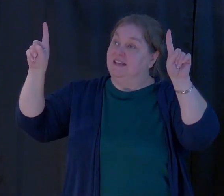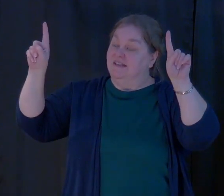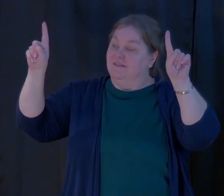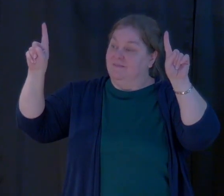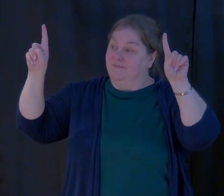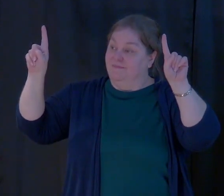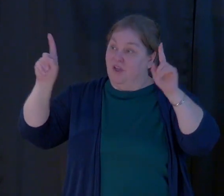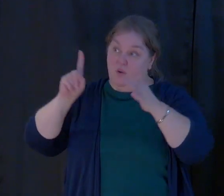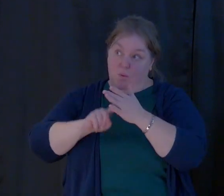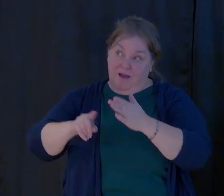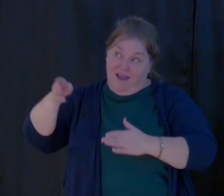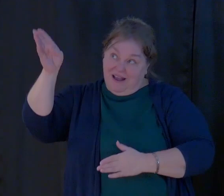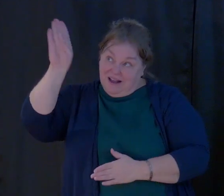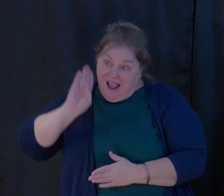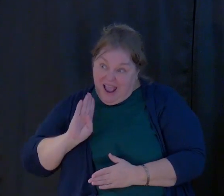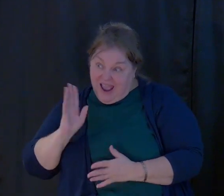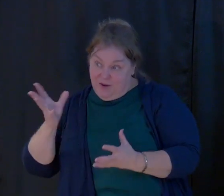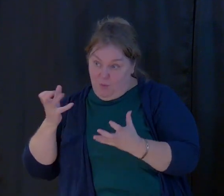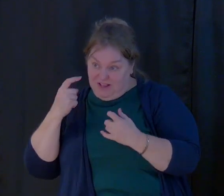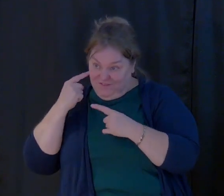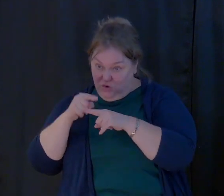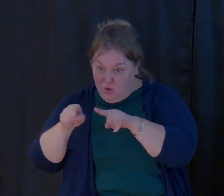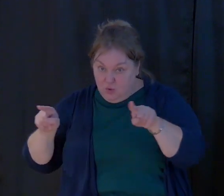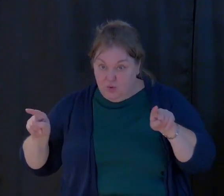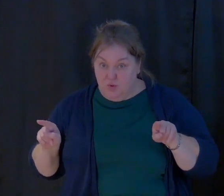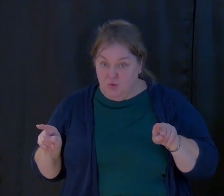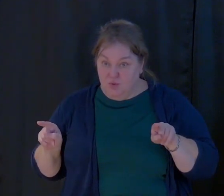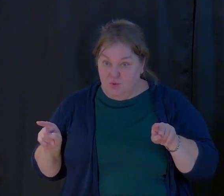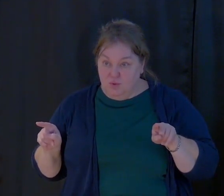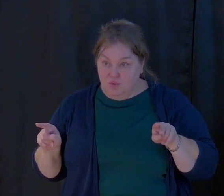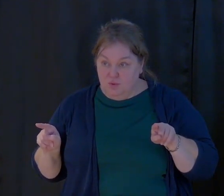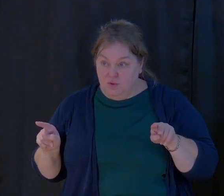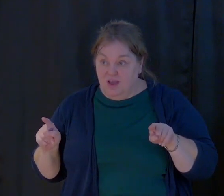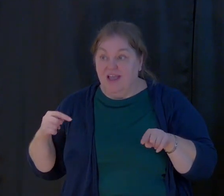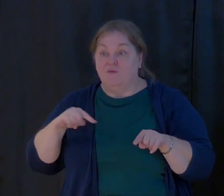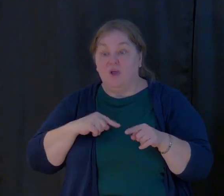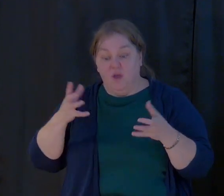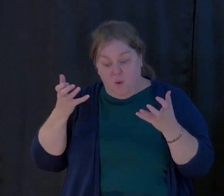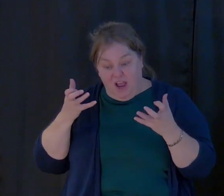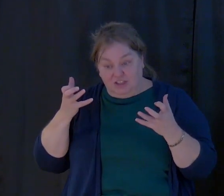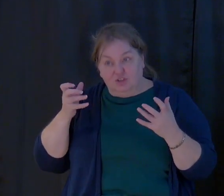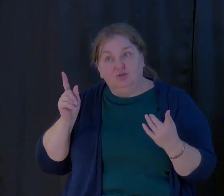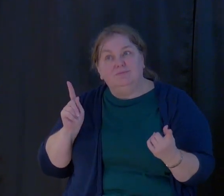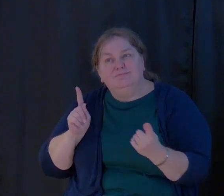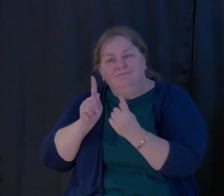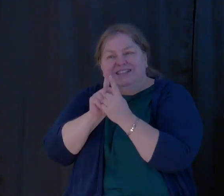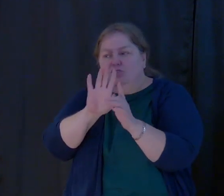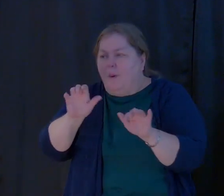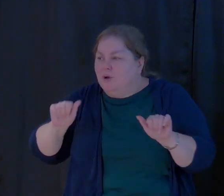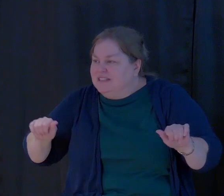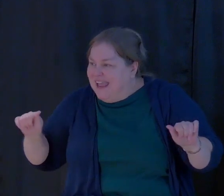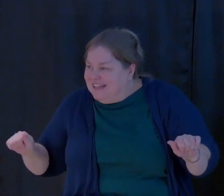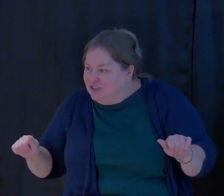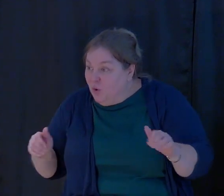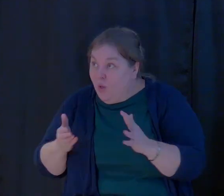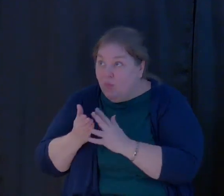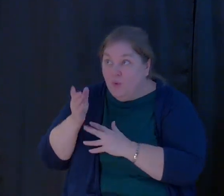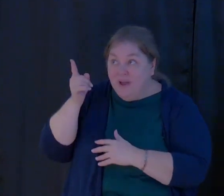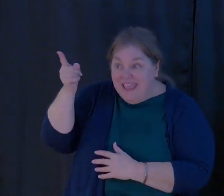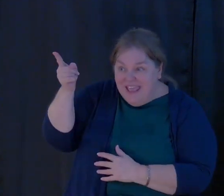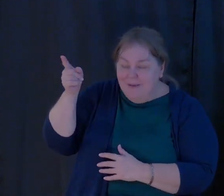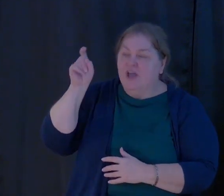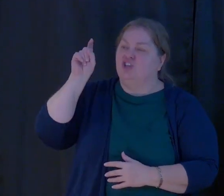what God wants us to achieve, if we want to achieve our potential through Him, we must value